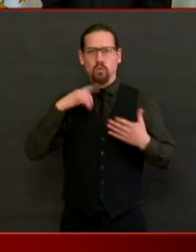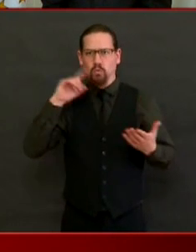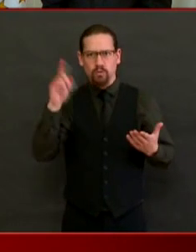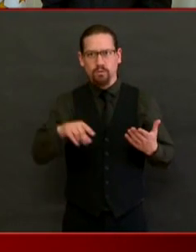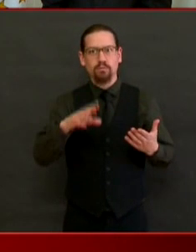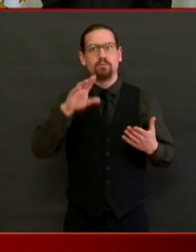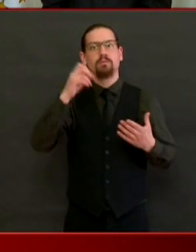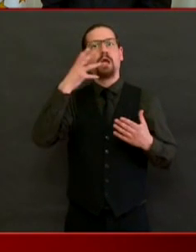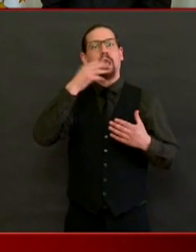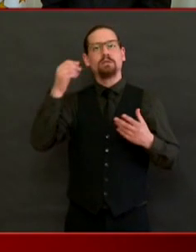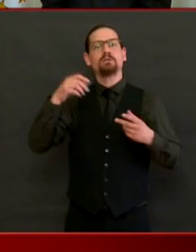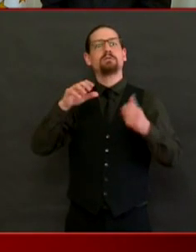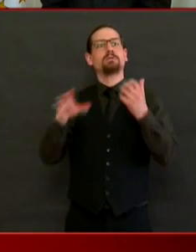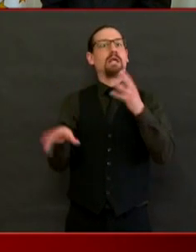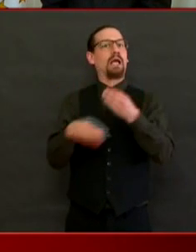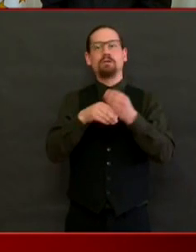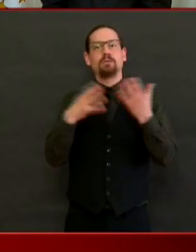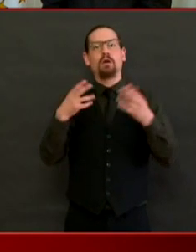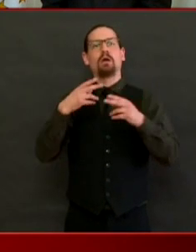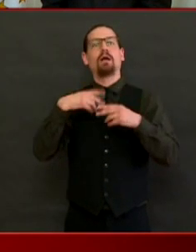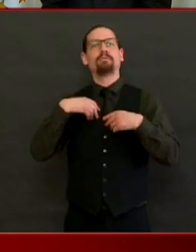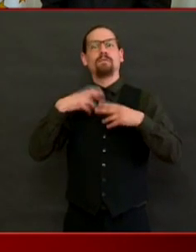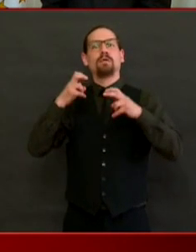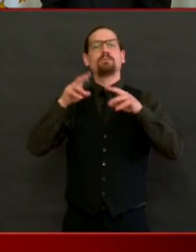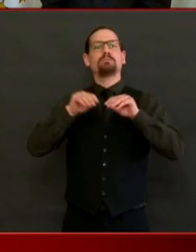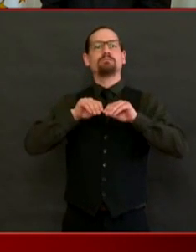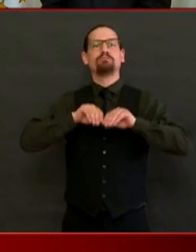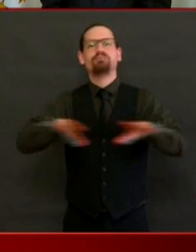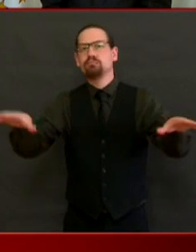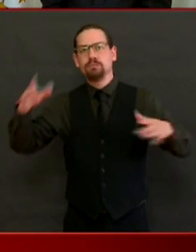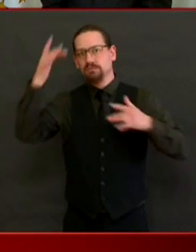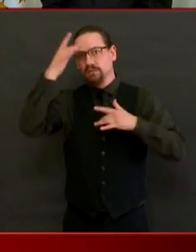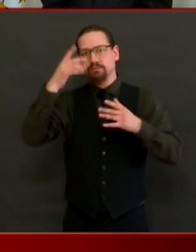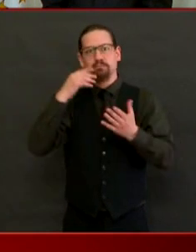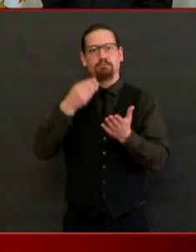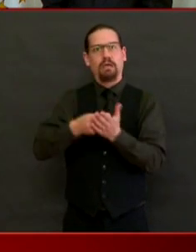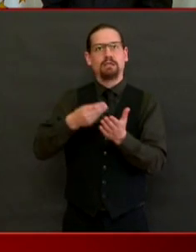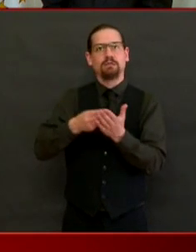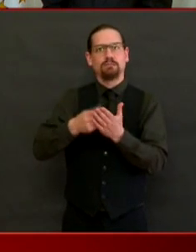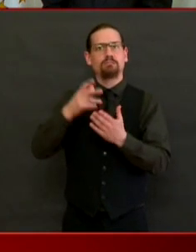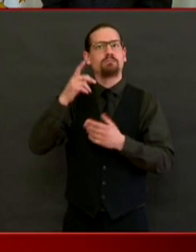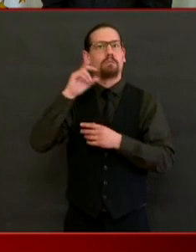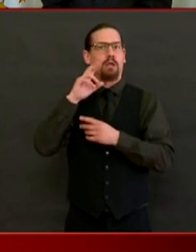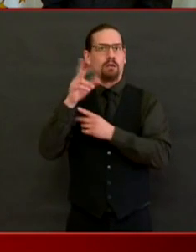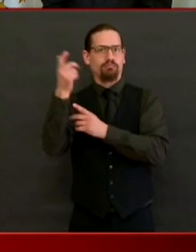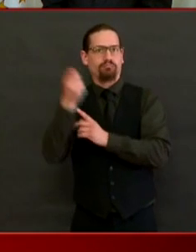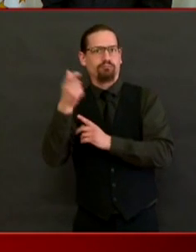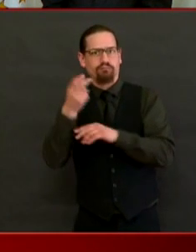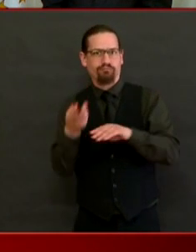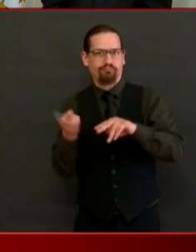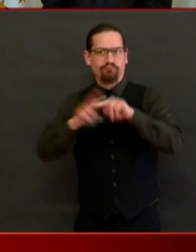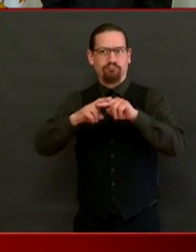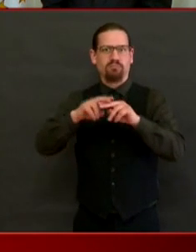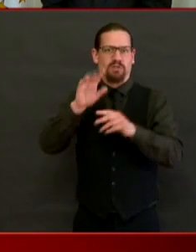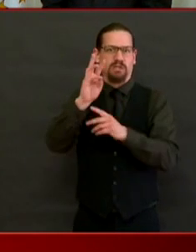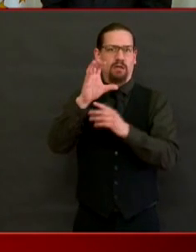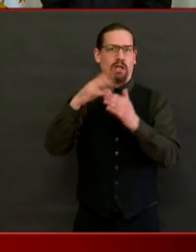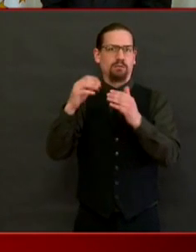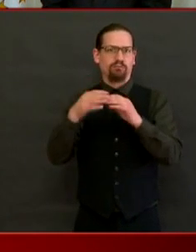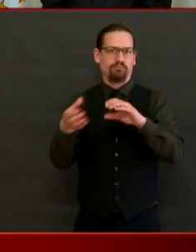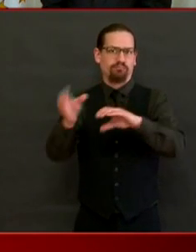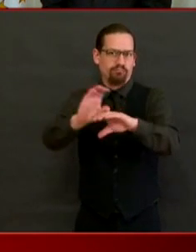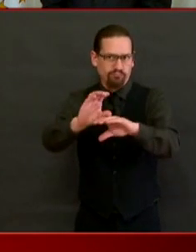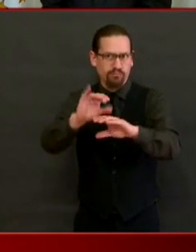which provides UI benefits plus $600 to people in exactly that circumstance. So